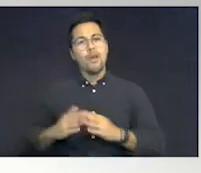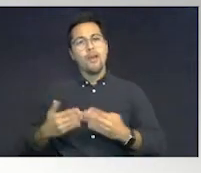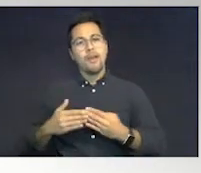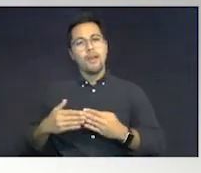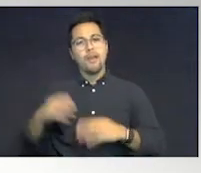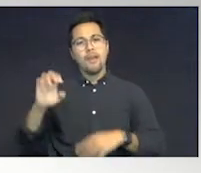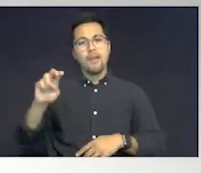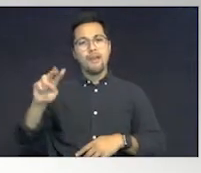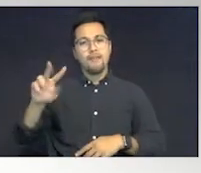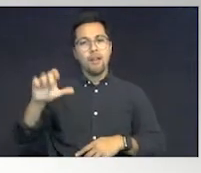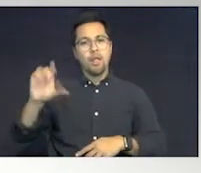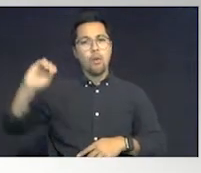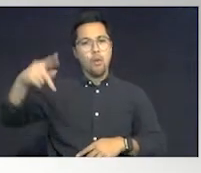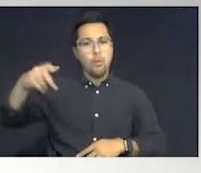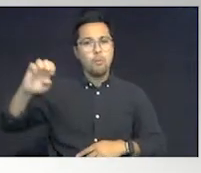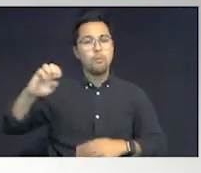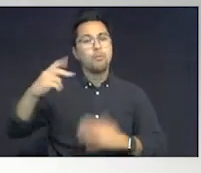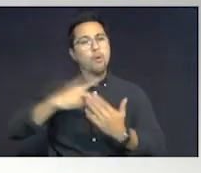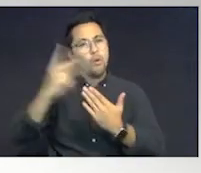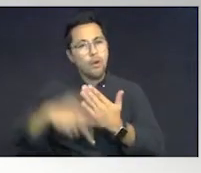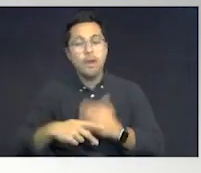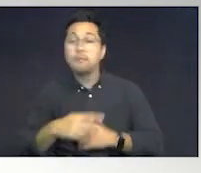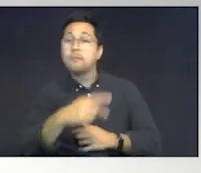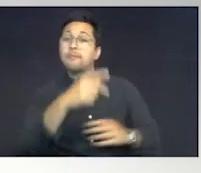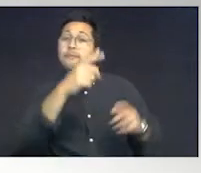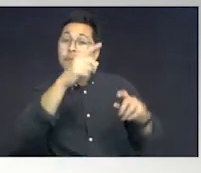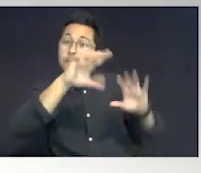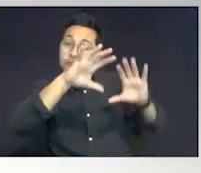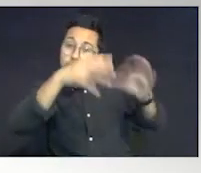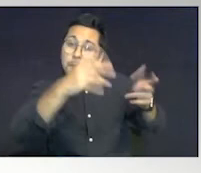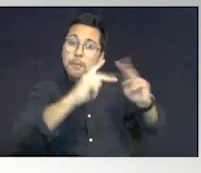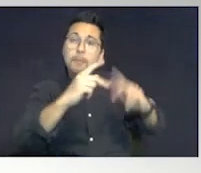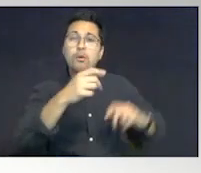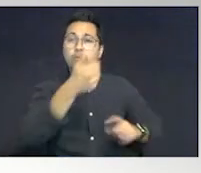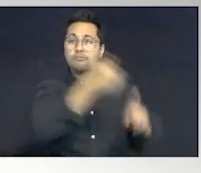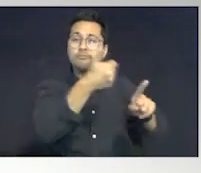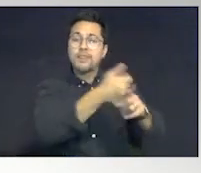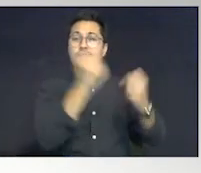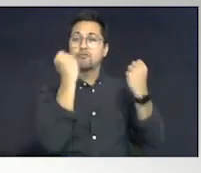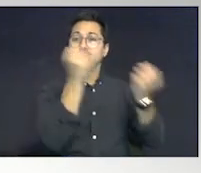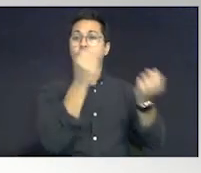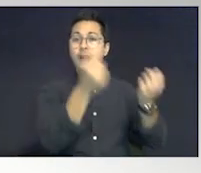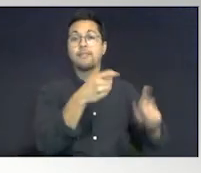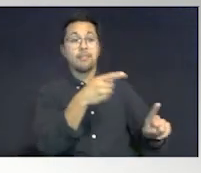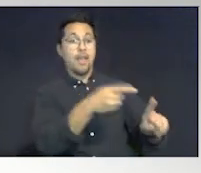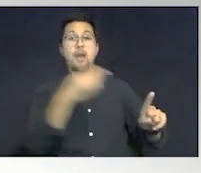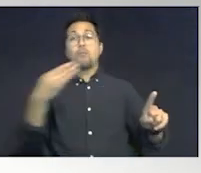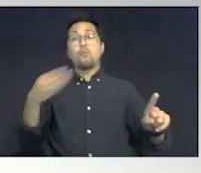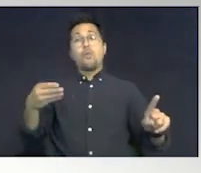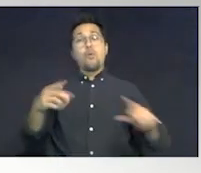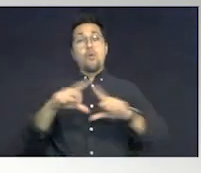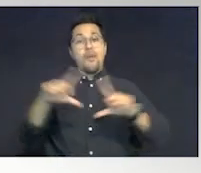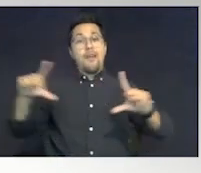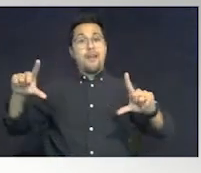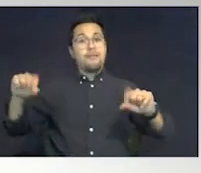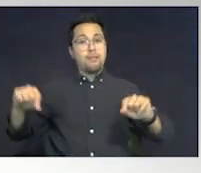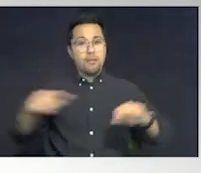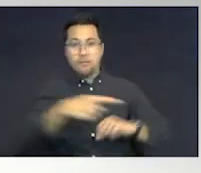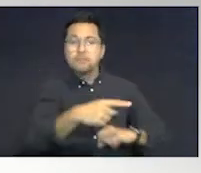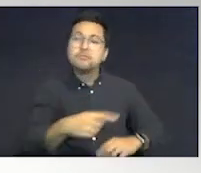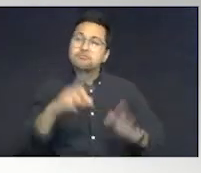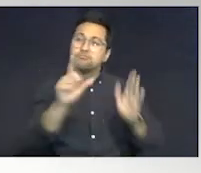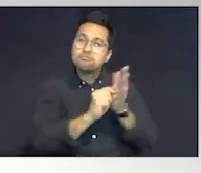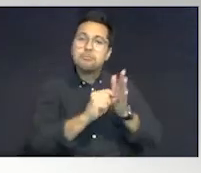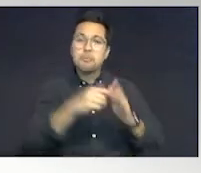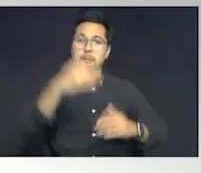These are for our individuals with autism who are driving. Our blue envelope is right here, printed back and